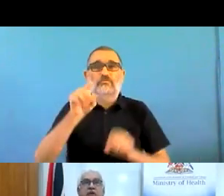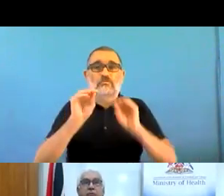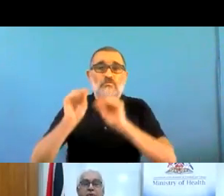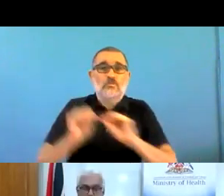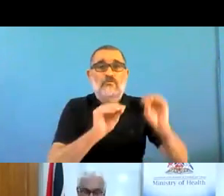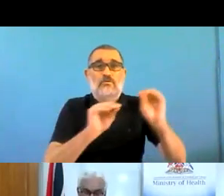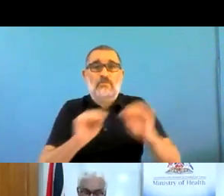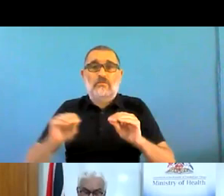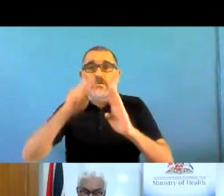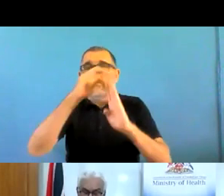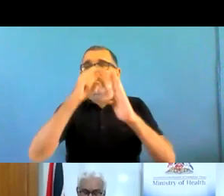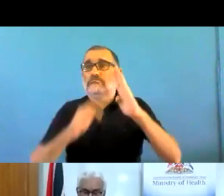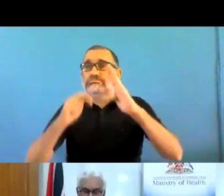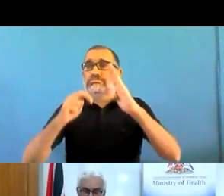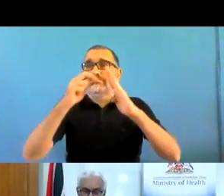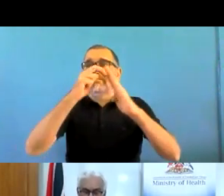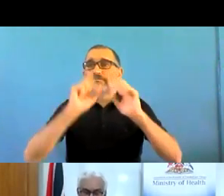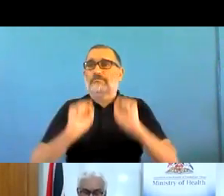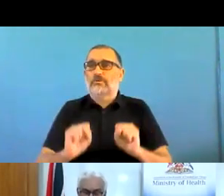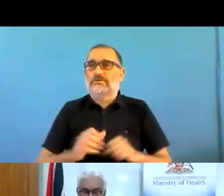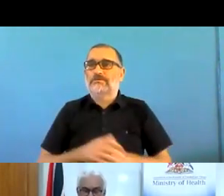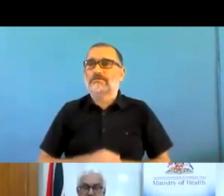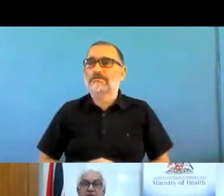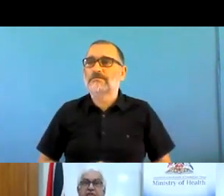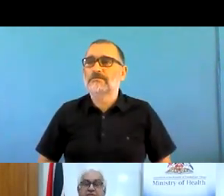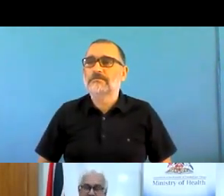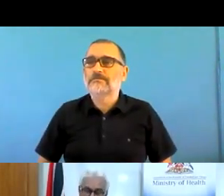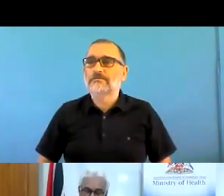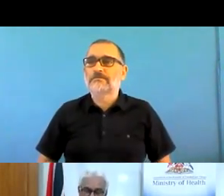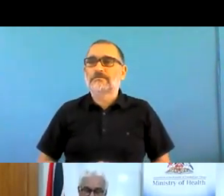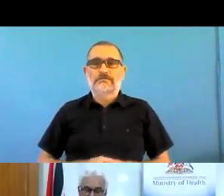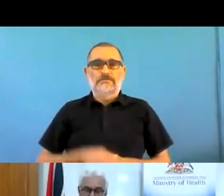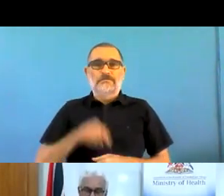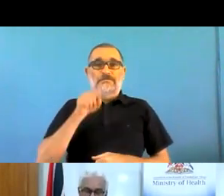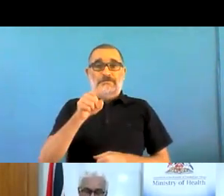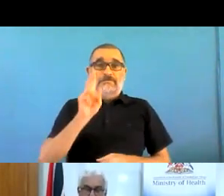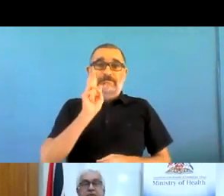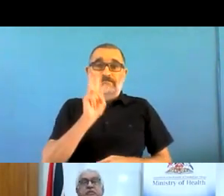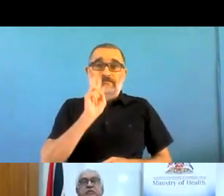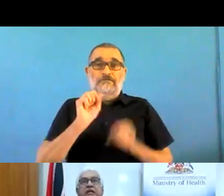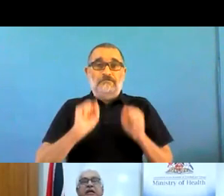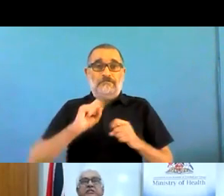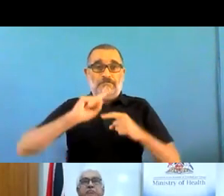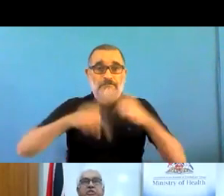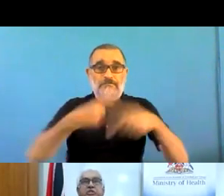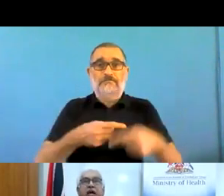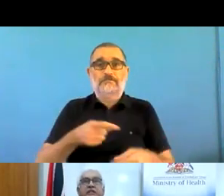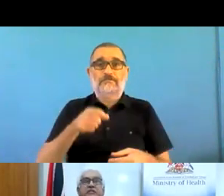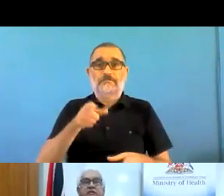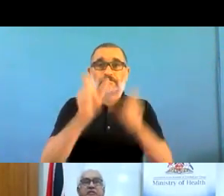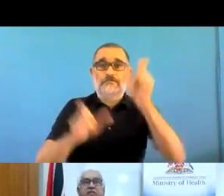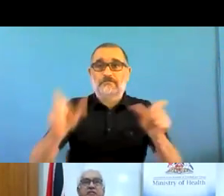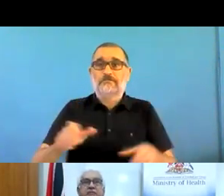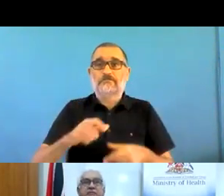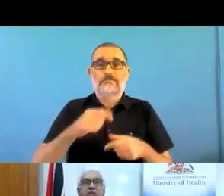from the population, to the community, to the family, to person-to-person and then specialized